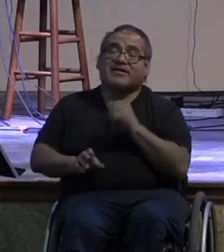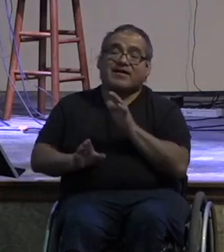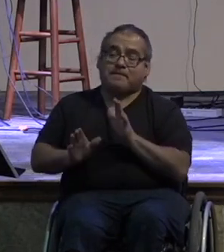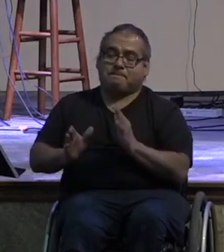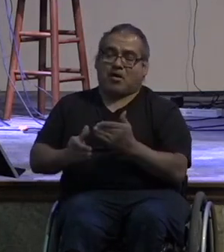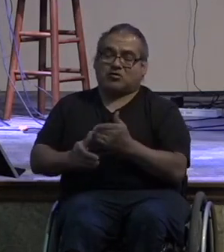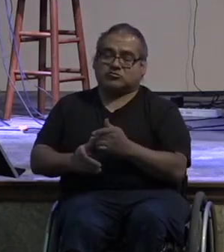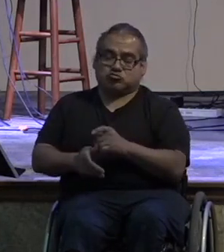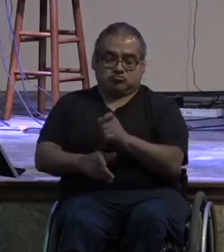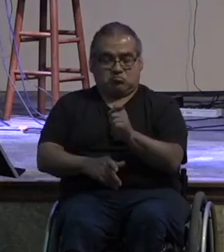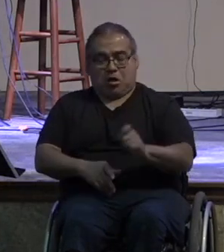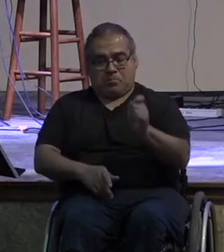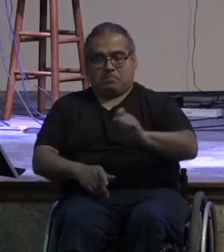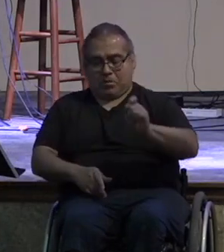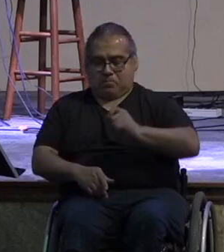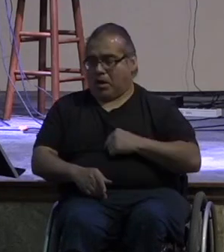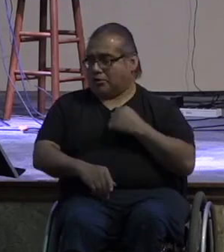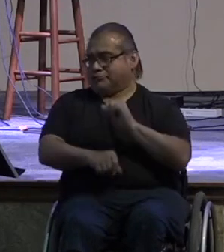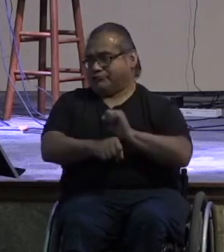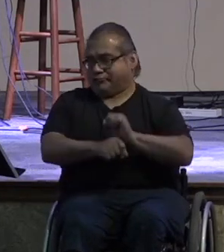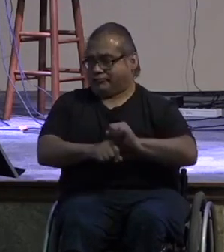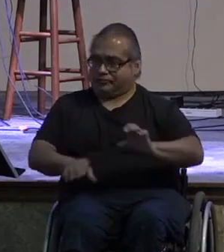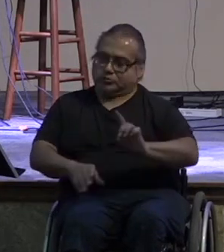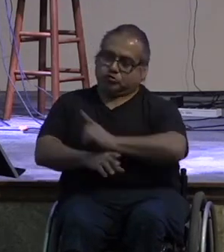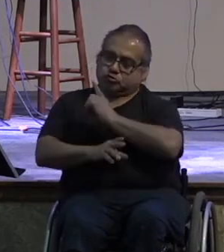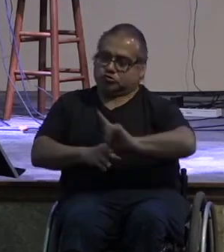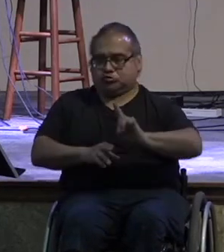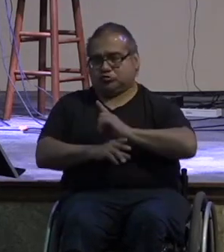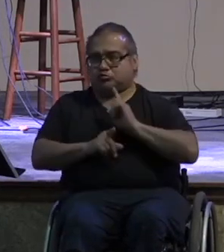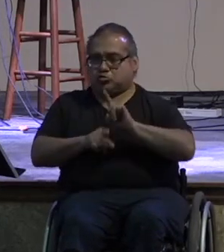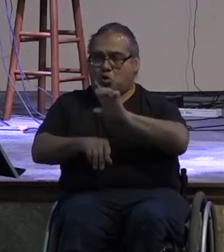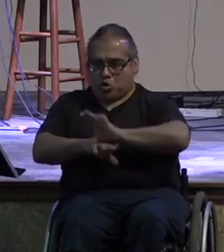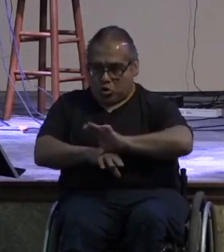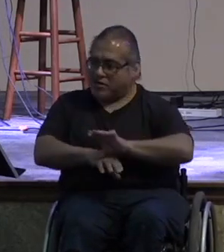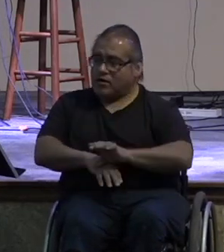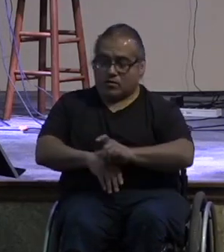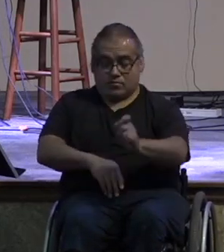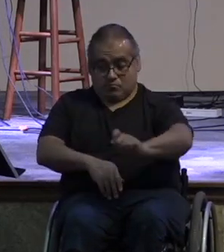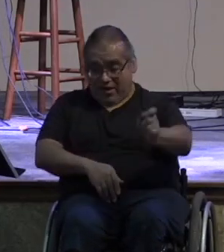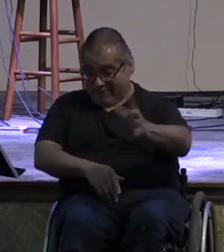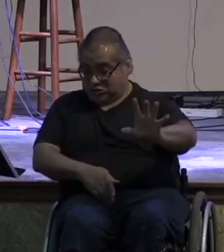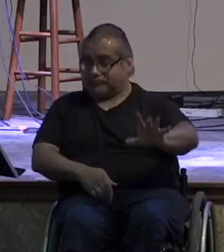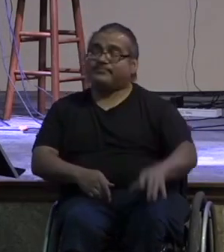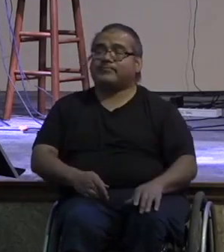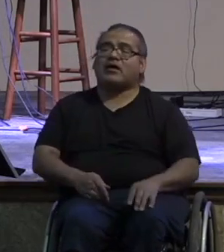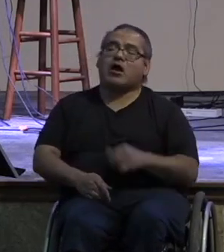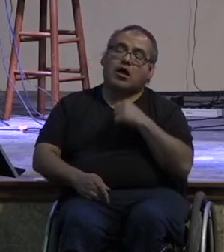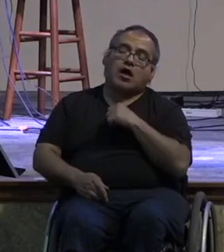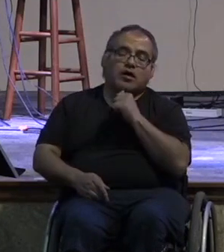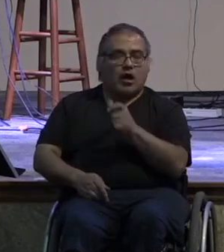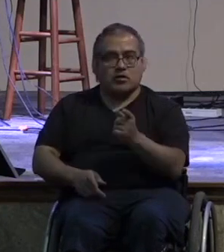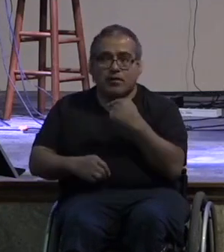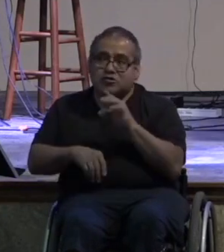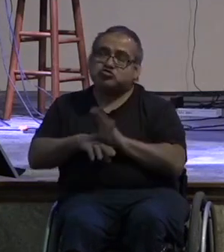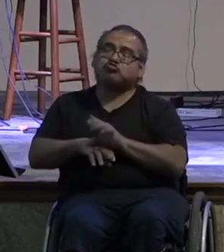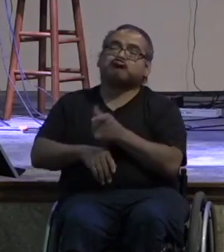that we check off on our weekly tasks to be right with god it isn't a spectator sport we don't come